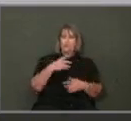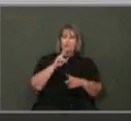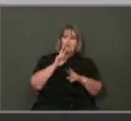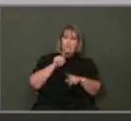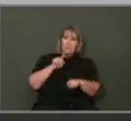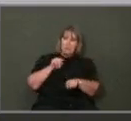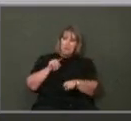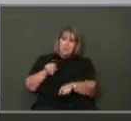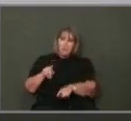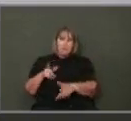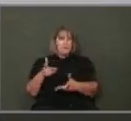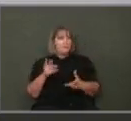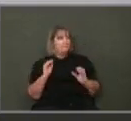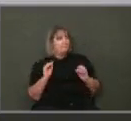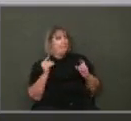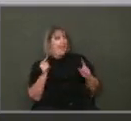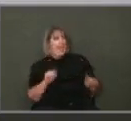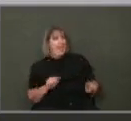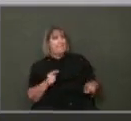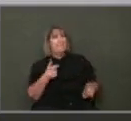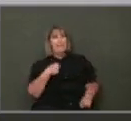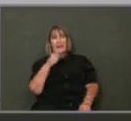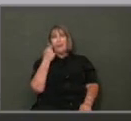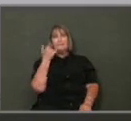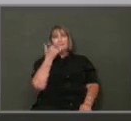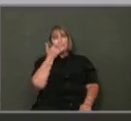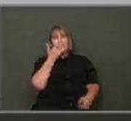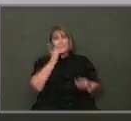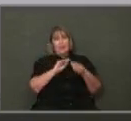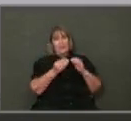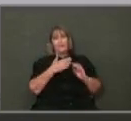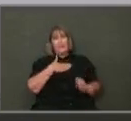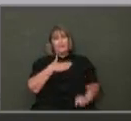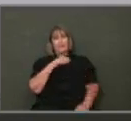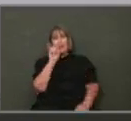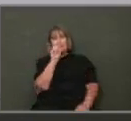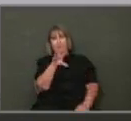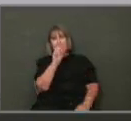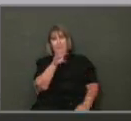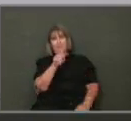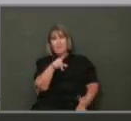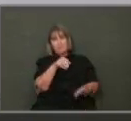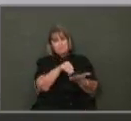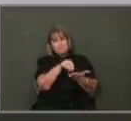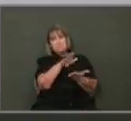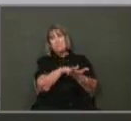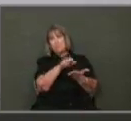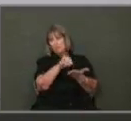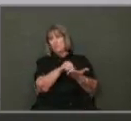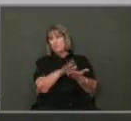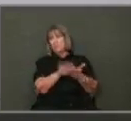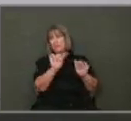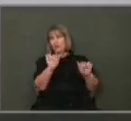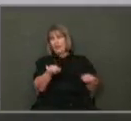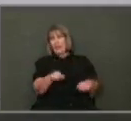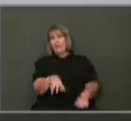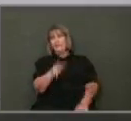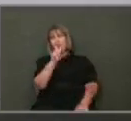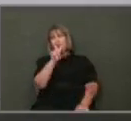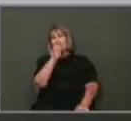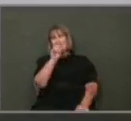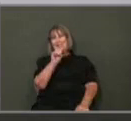response that you feel is proper, let me give you my phone number. If anybody else wants to copy this down, please do. It's